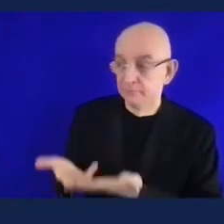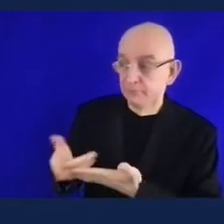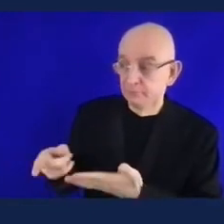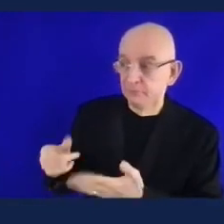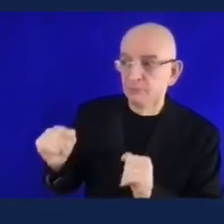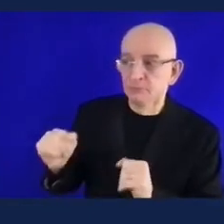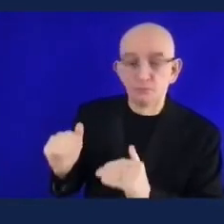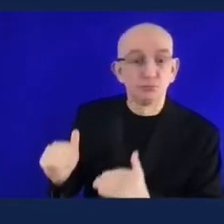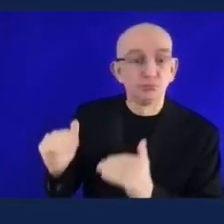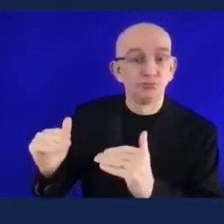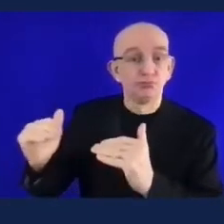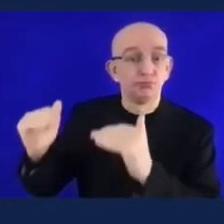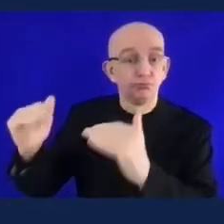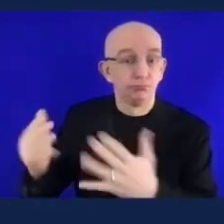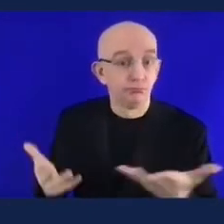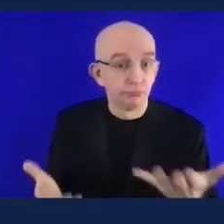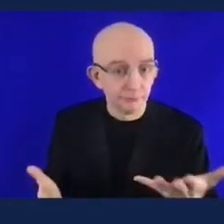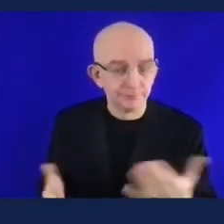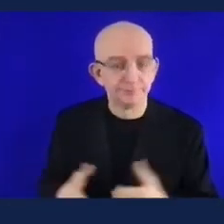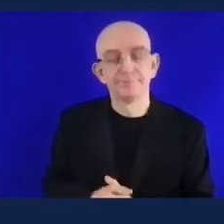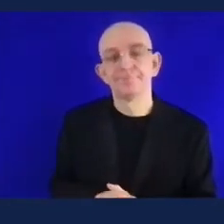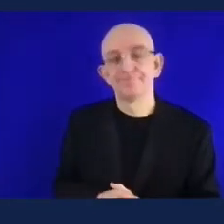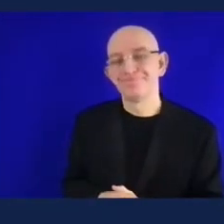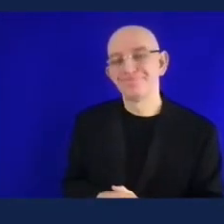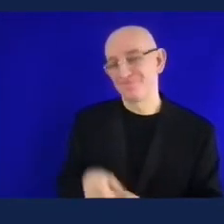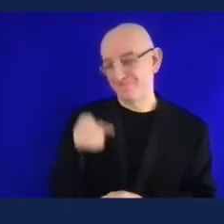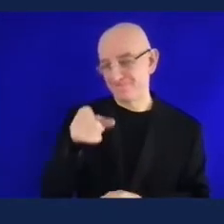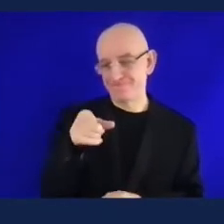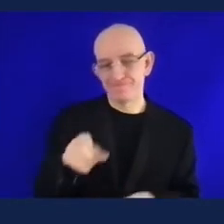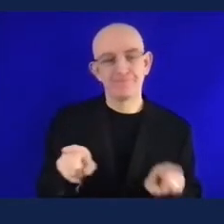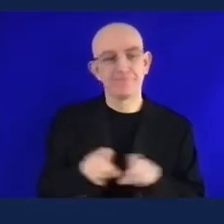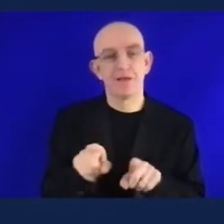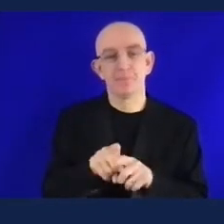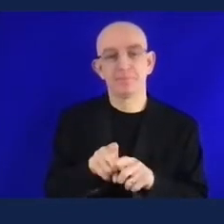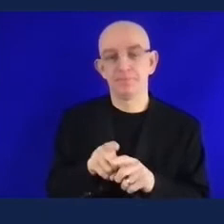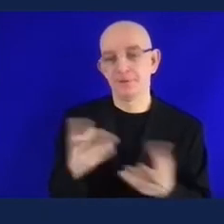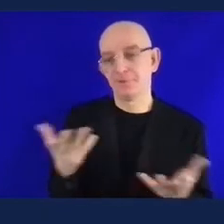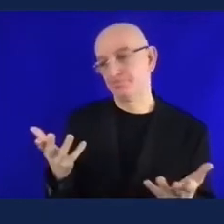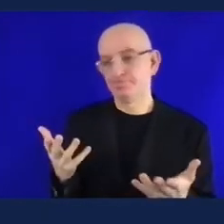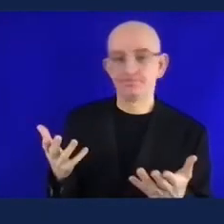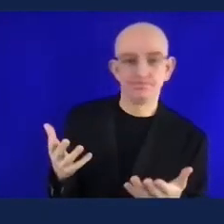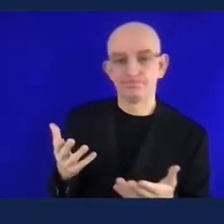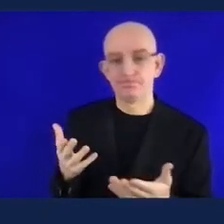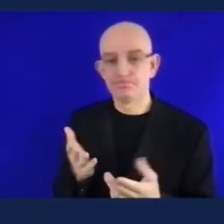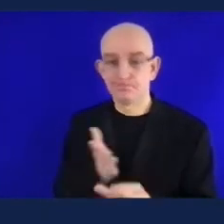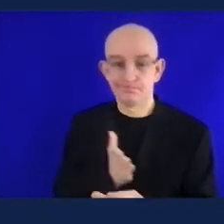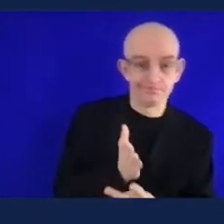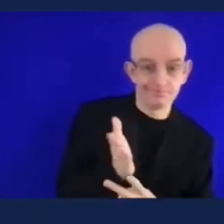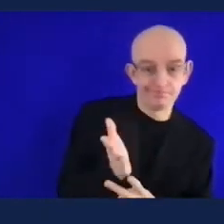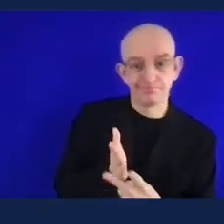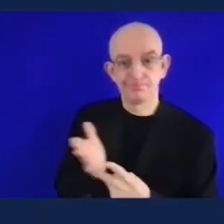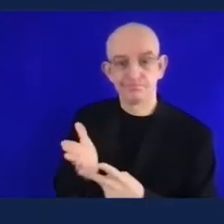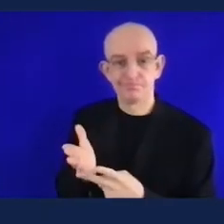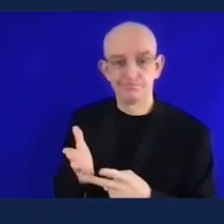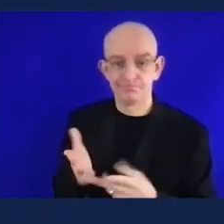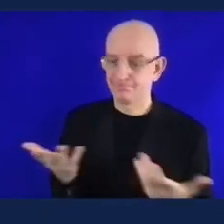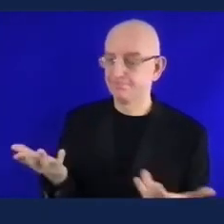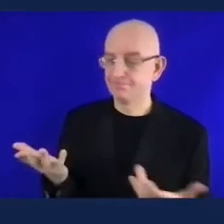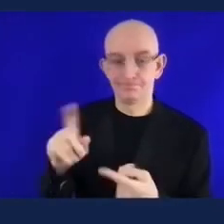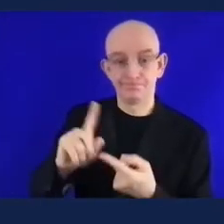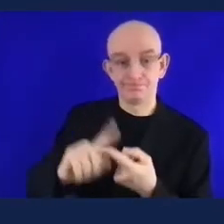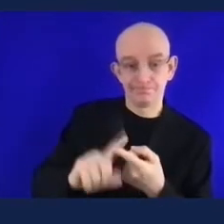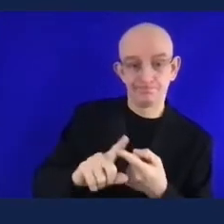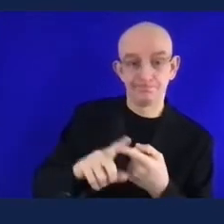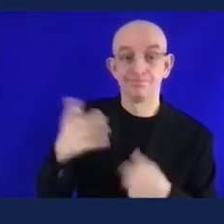that the pressure that's on the loved one or the carer they usually have to give up their jobs they have to care for a person their life